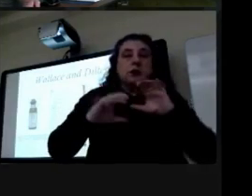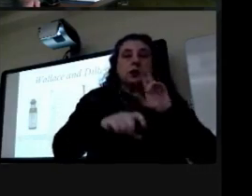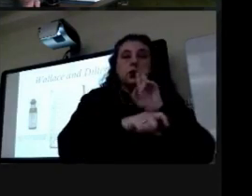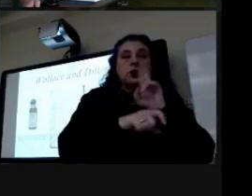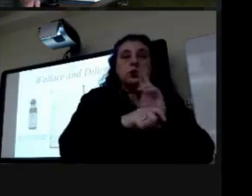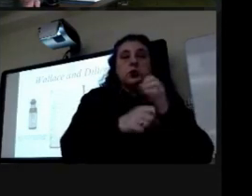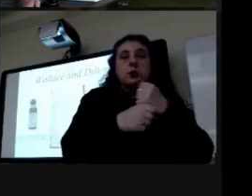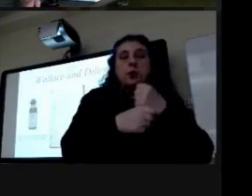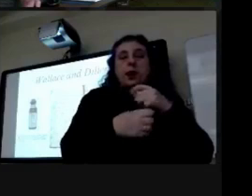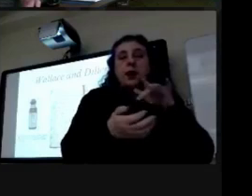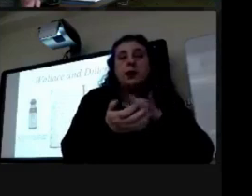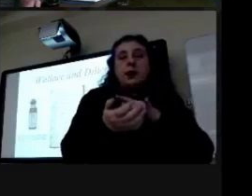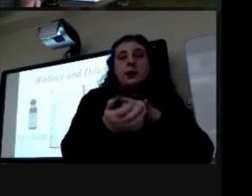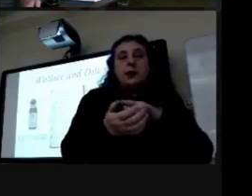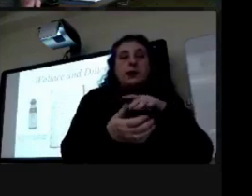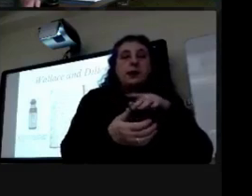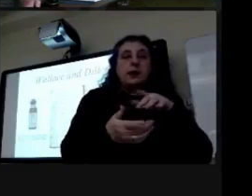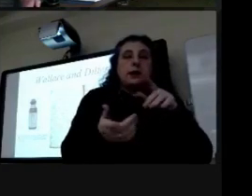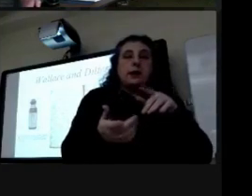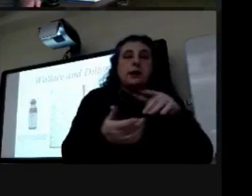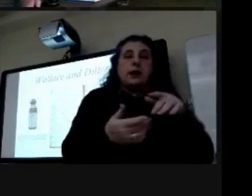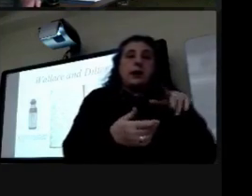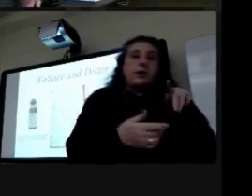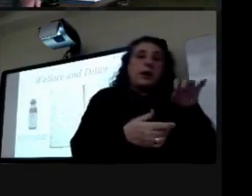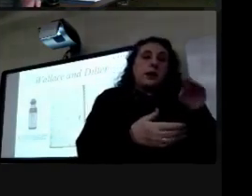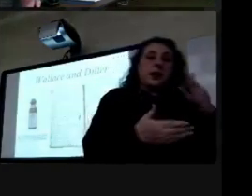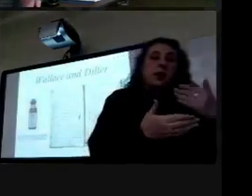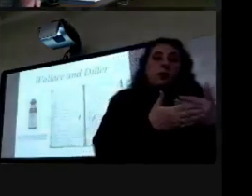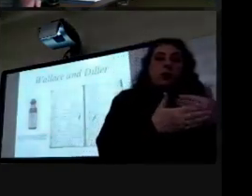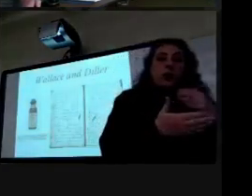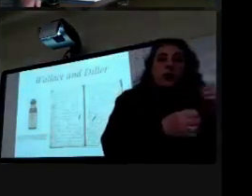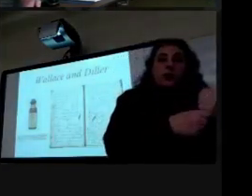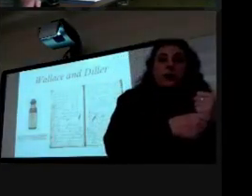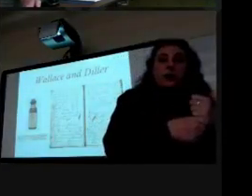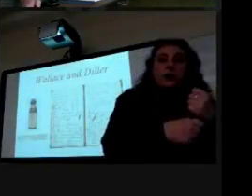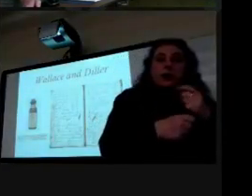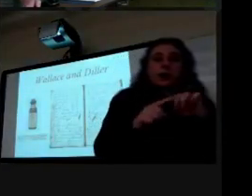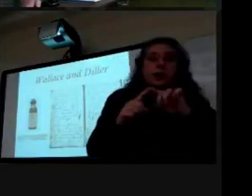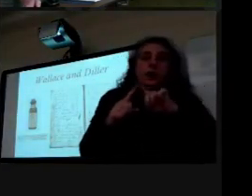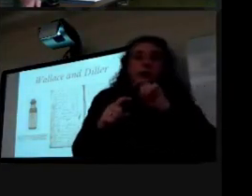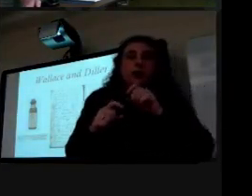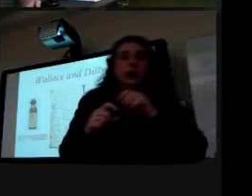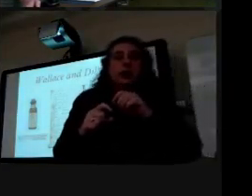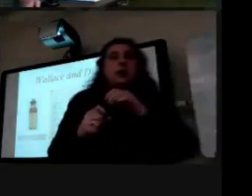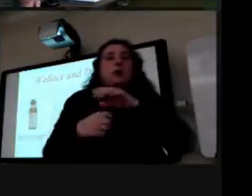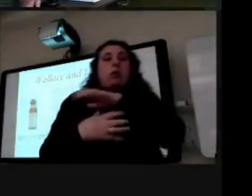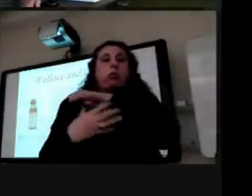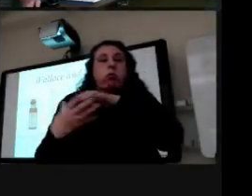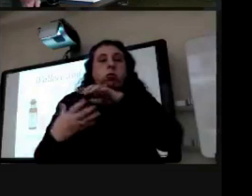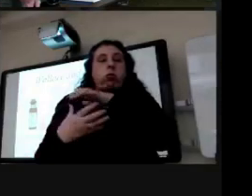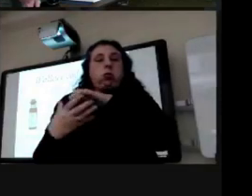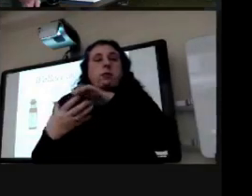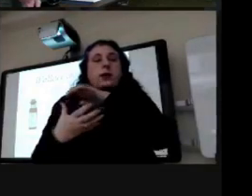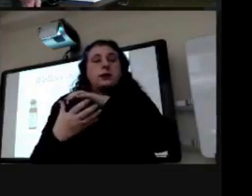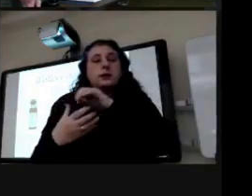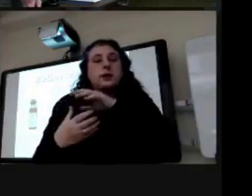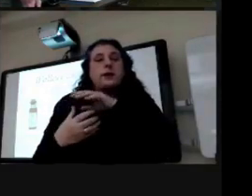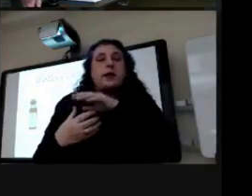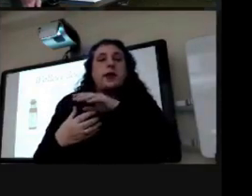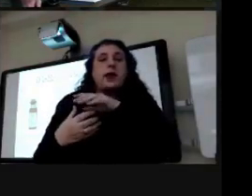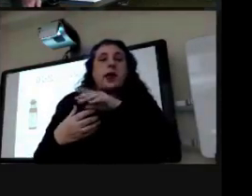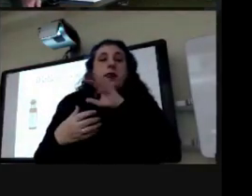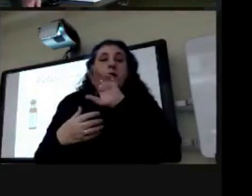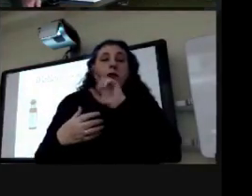so the patent medicines came pre-made but anything else would have to be compounded at the pharmacy and that's where the formula came